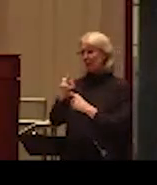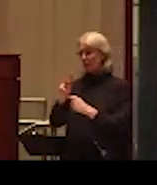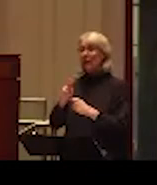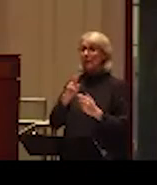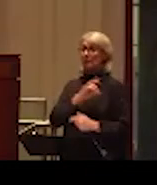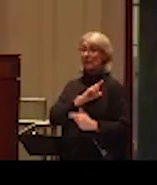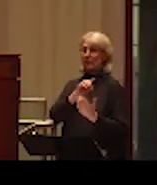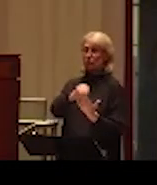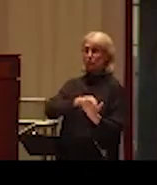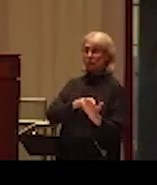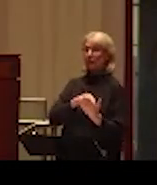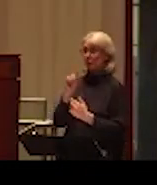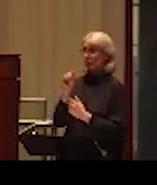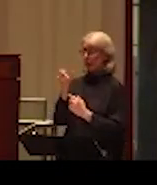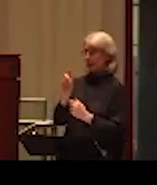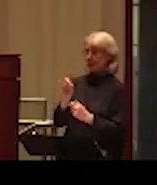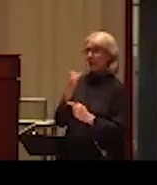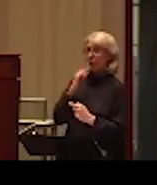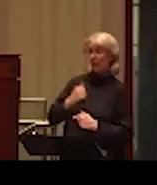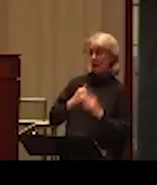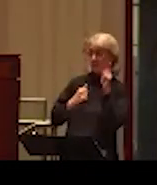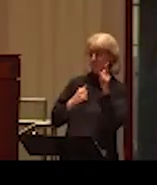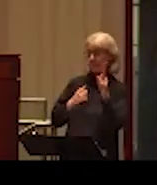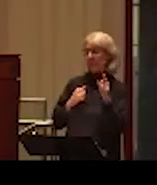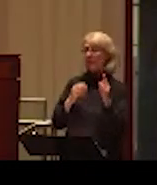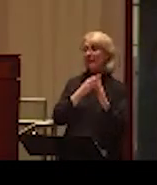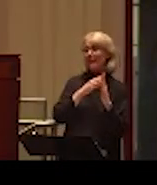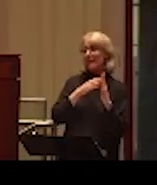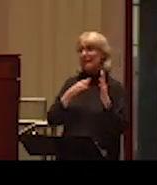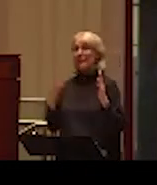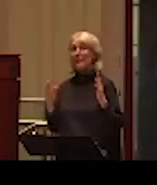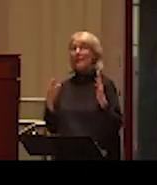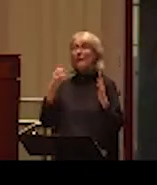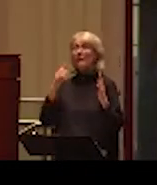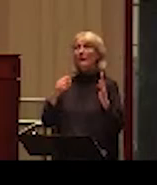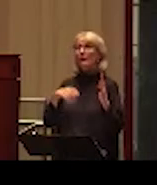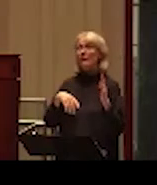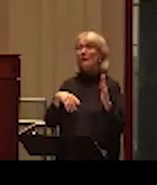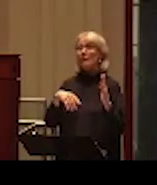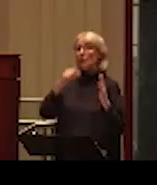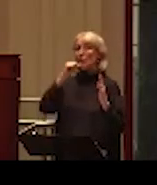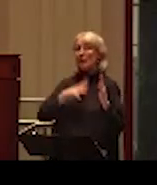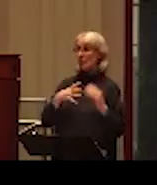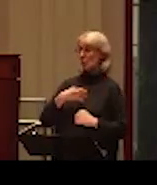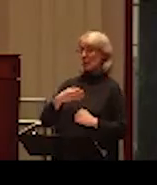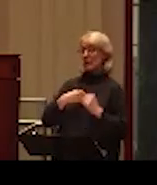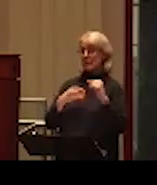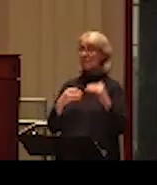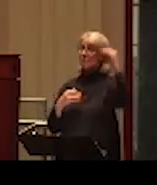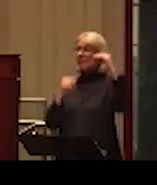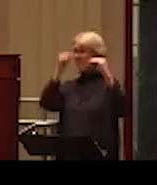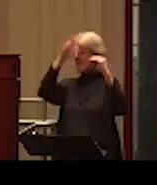2018 in Canada. So what you can see that the prevalence of women is higher than prevalence of men, but still around